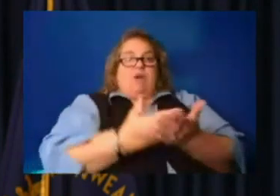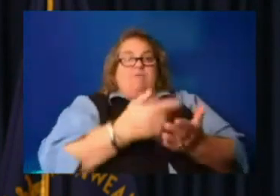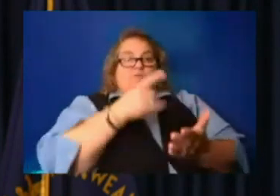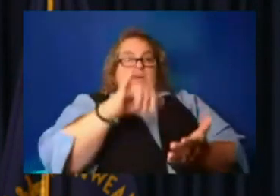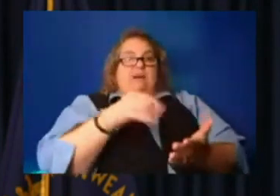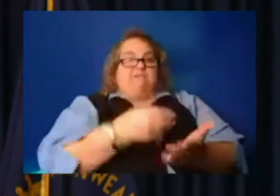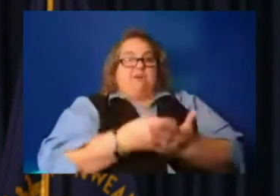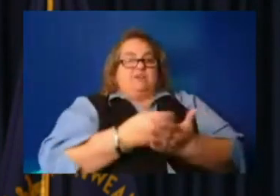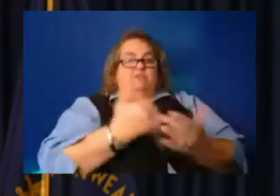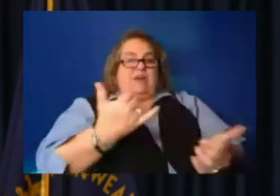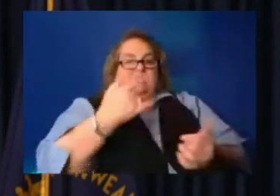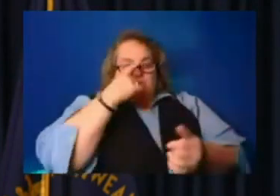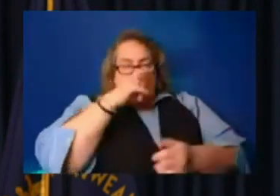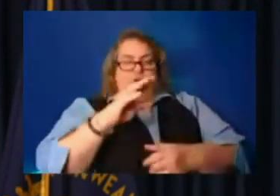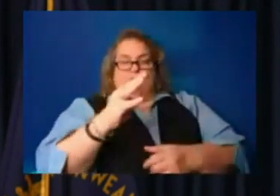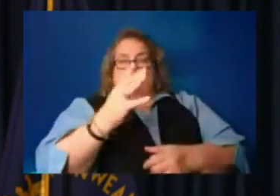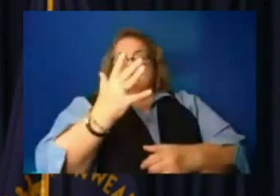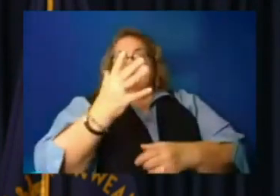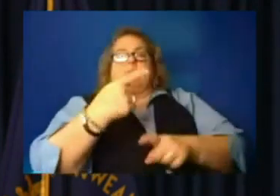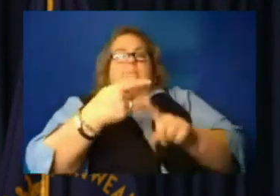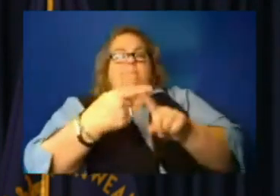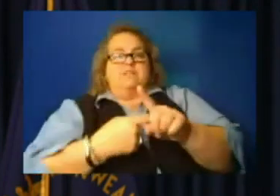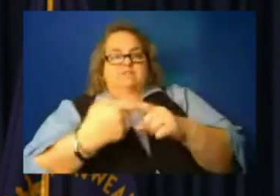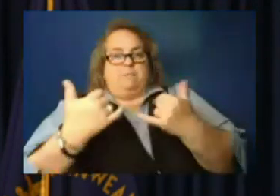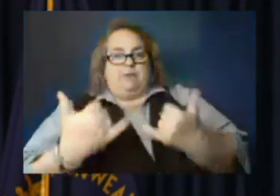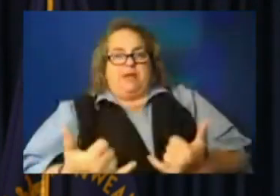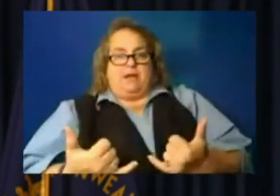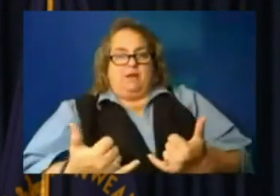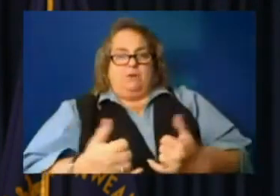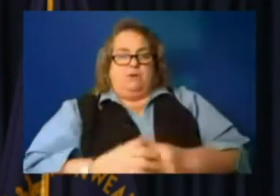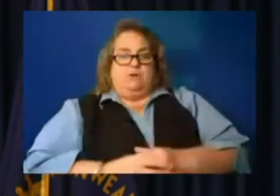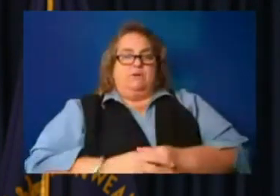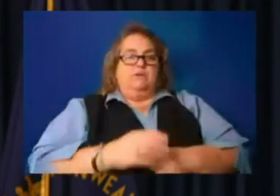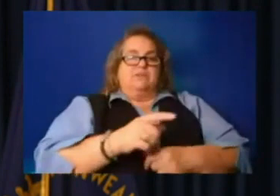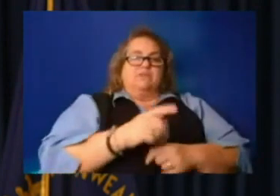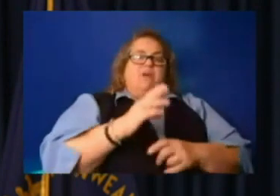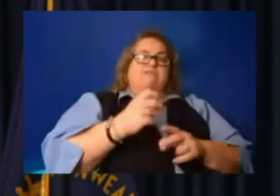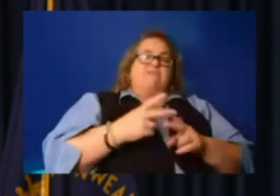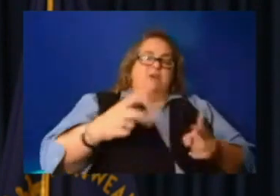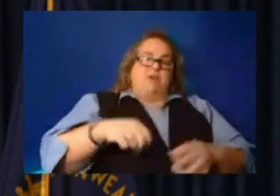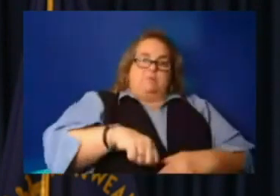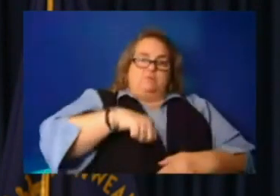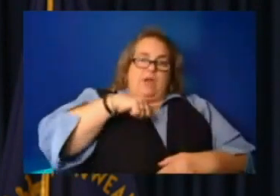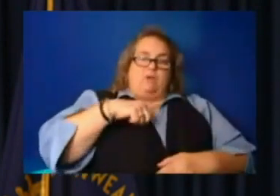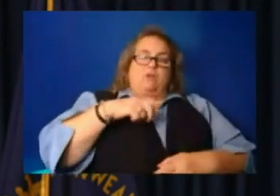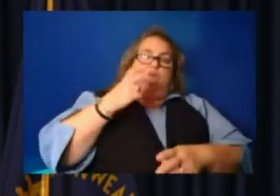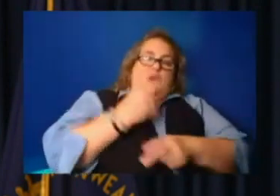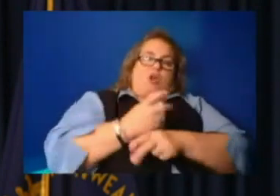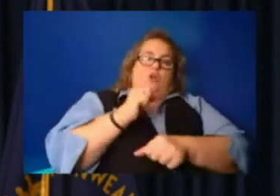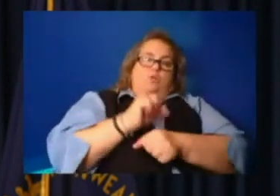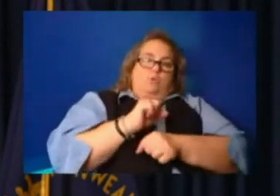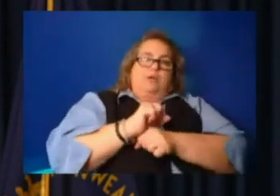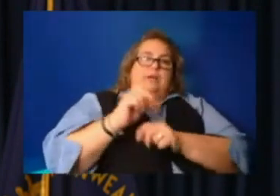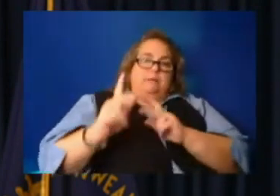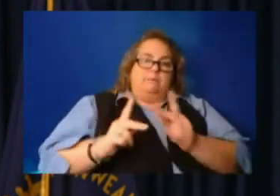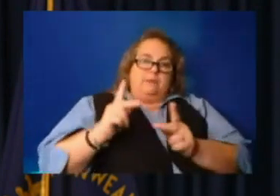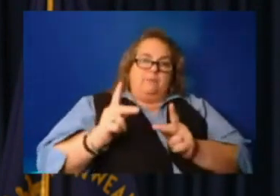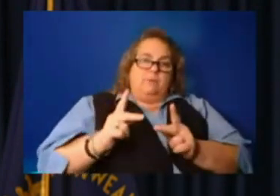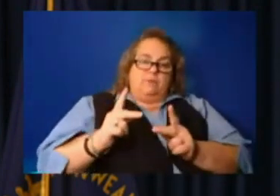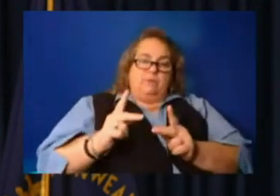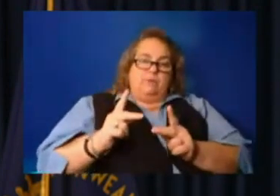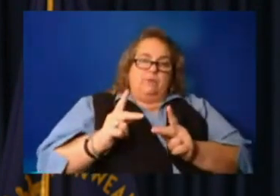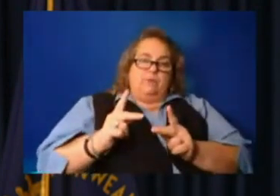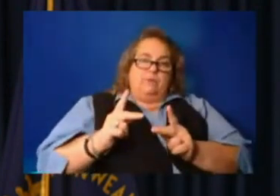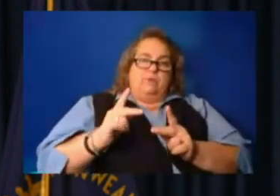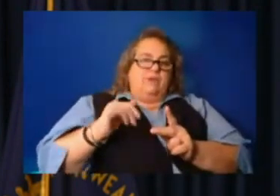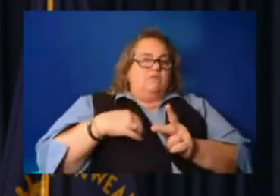from now. These are proud, hardworking folks that have just lost it